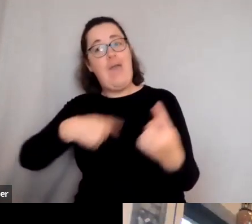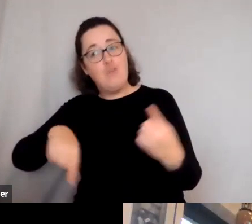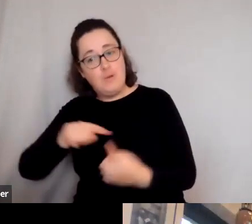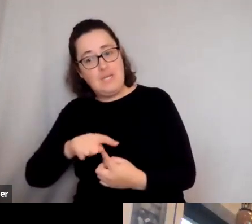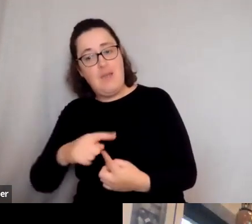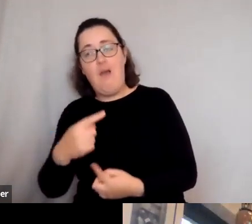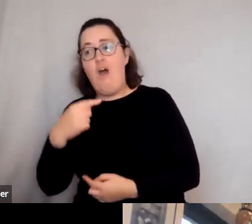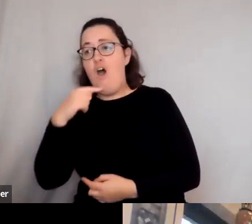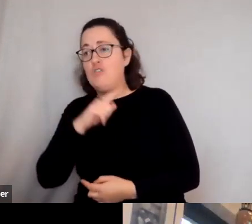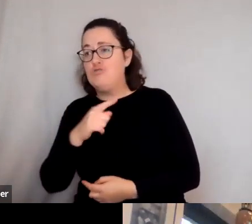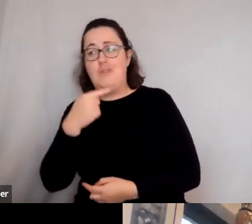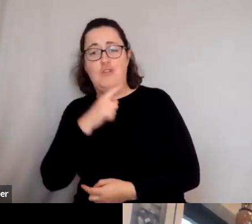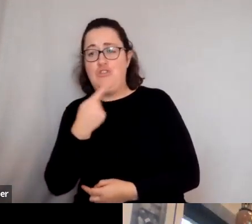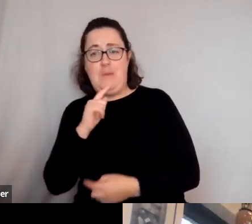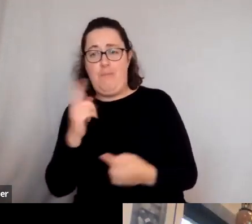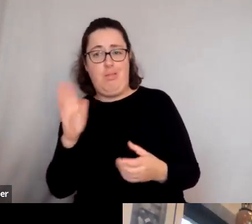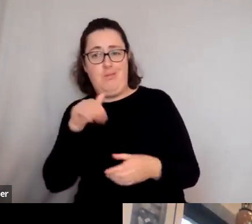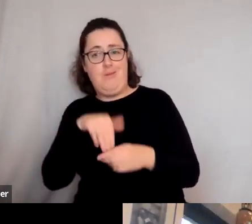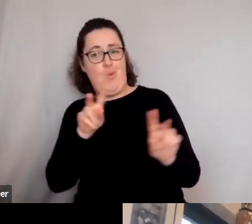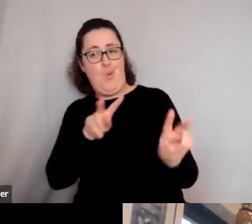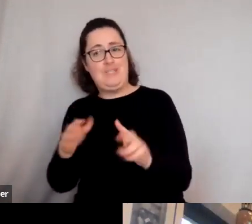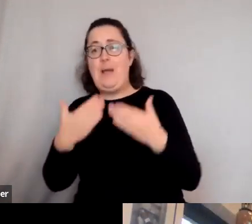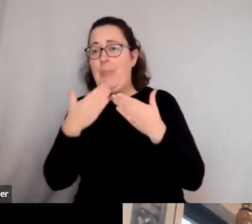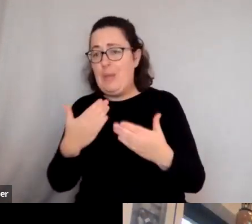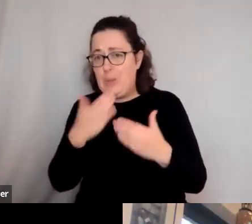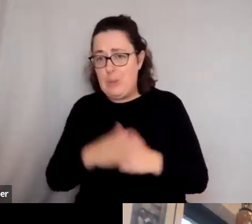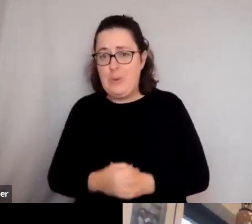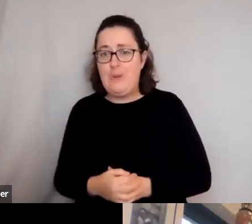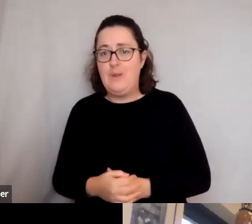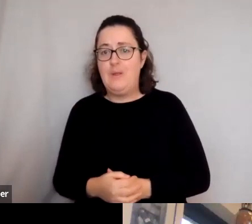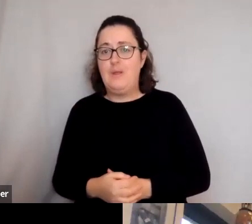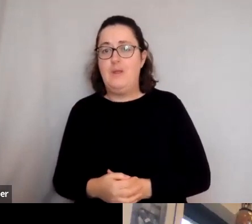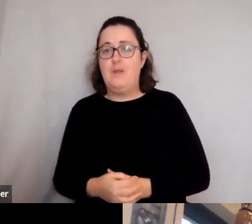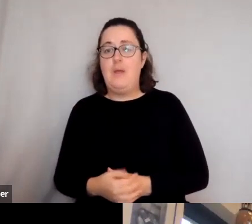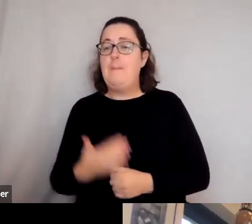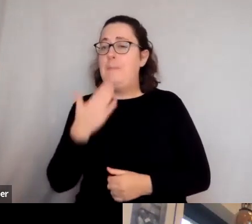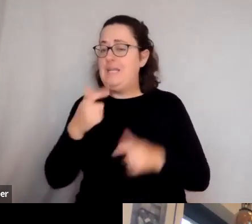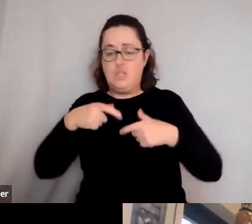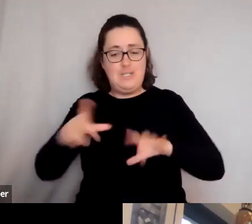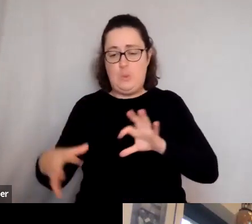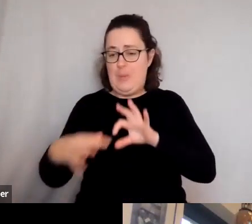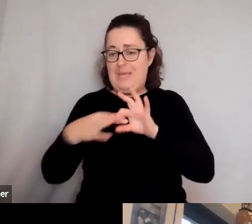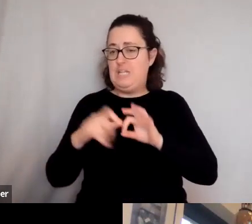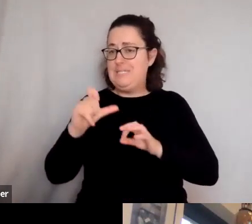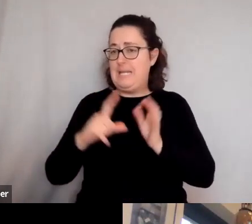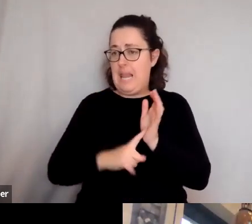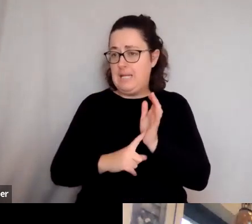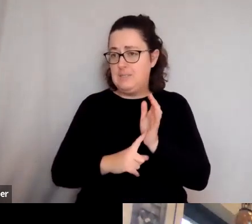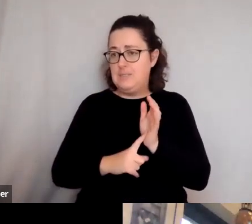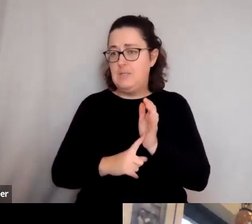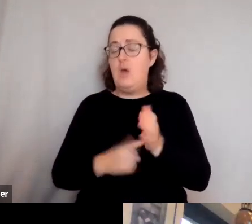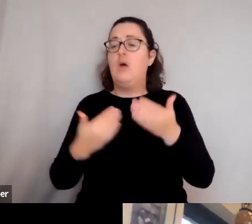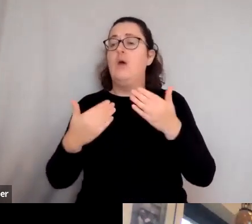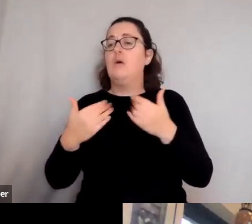the, the hundreds that have turned up today, thank you very much for coming. you. We can stay engaged with CityLit. Mary, our wonderful